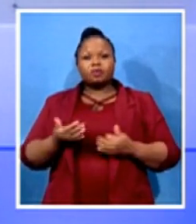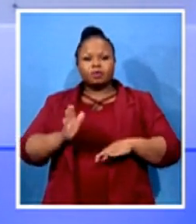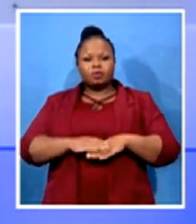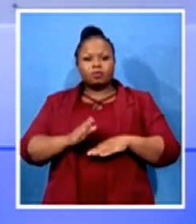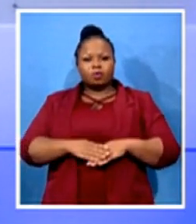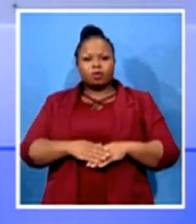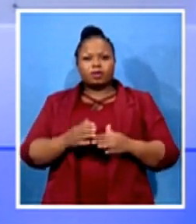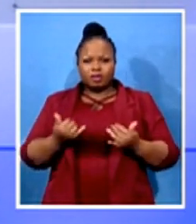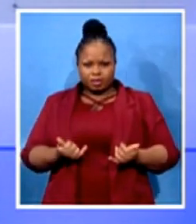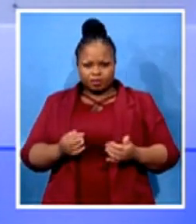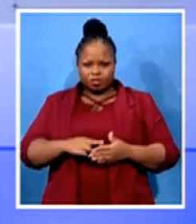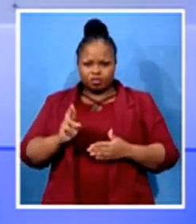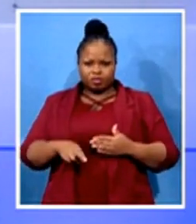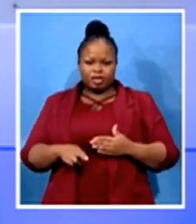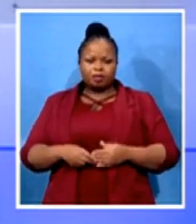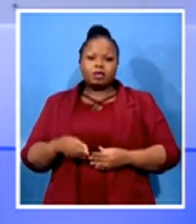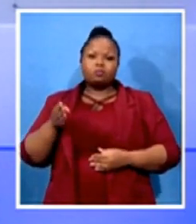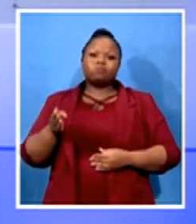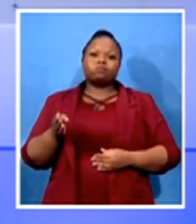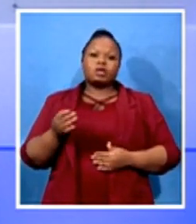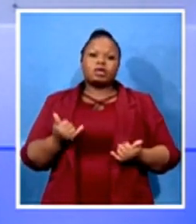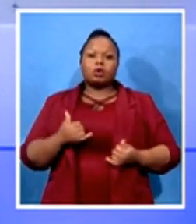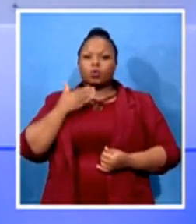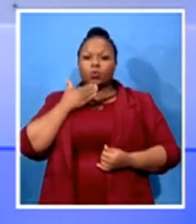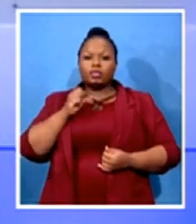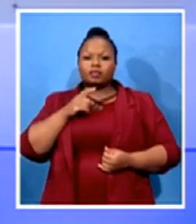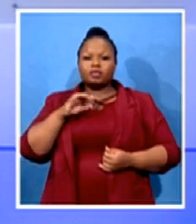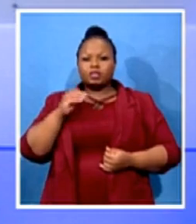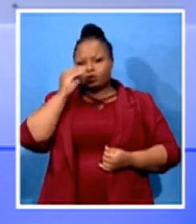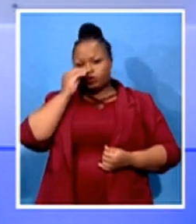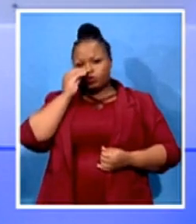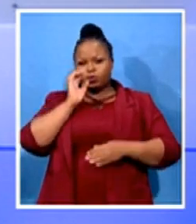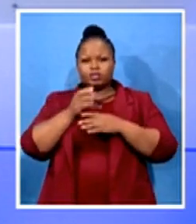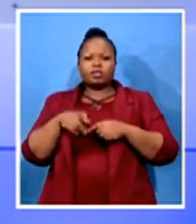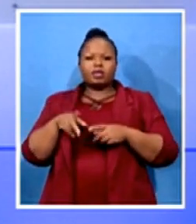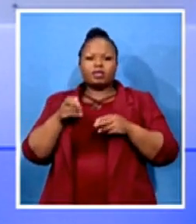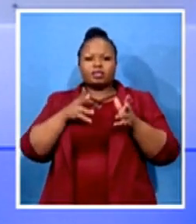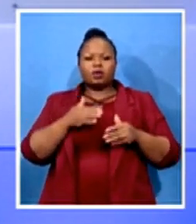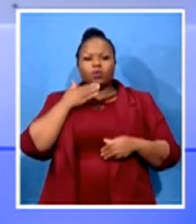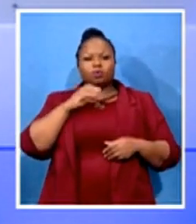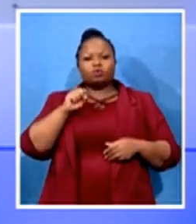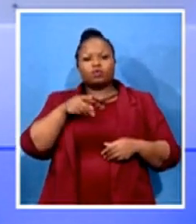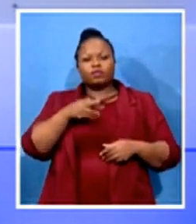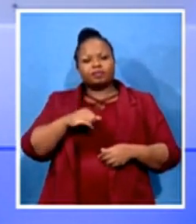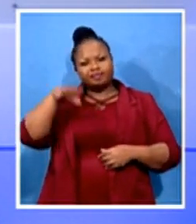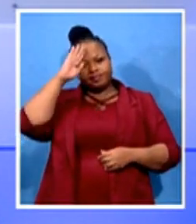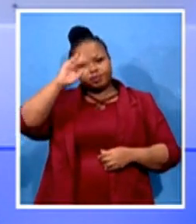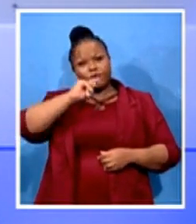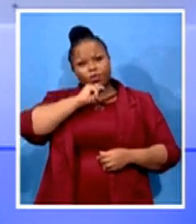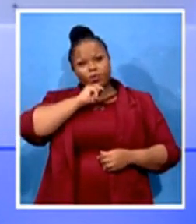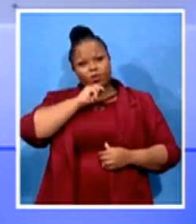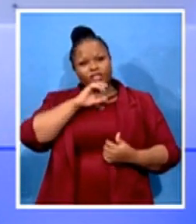joined over the line by SABC News foreign editor, Sophie Mugweda. A very good morning to you, Sophie. Let's